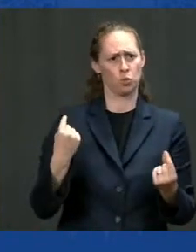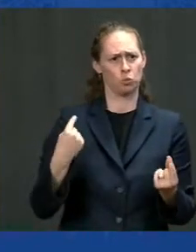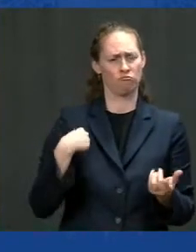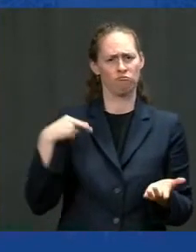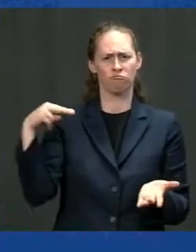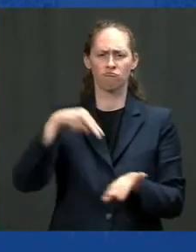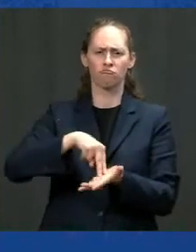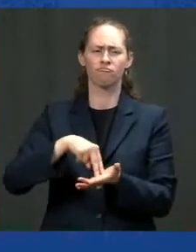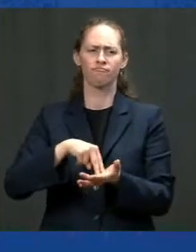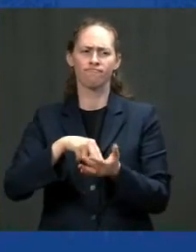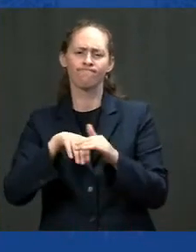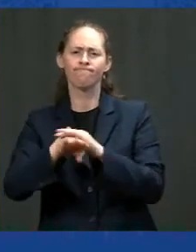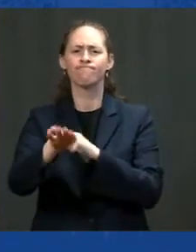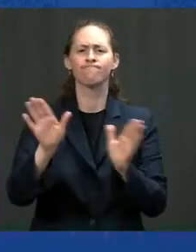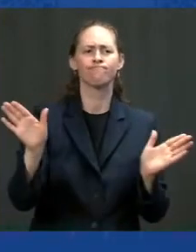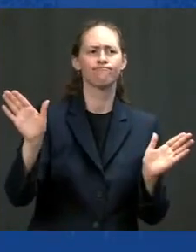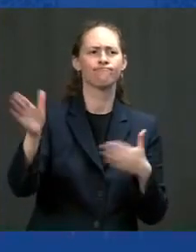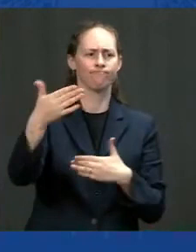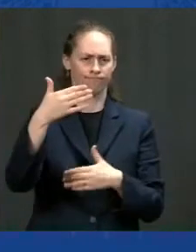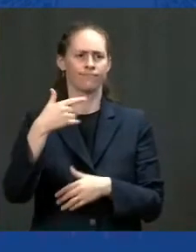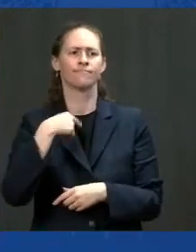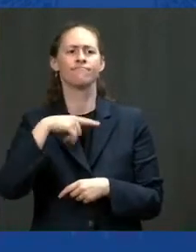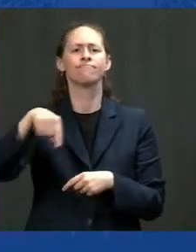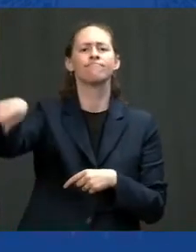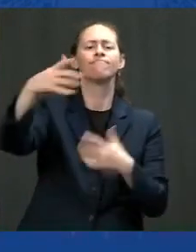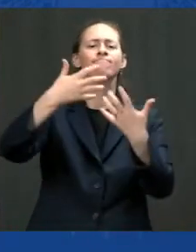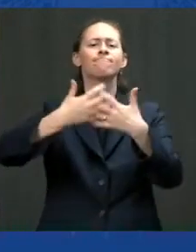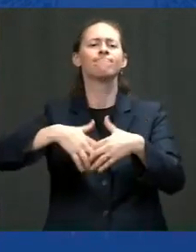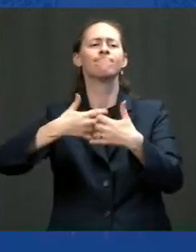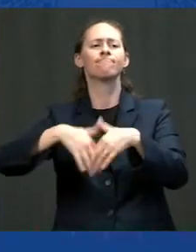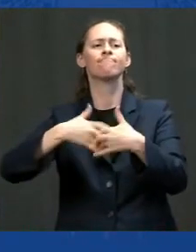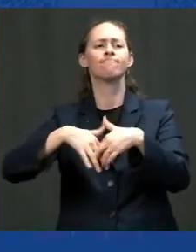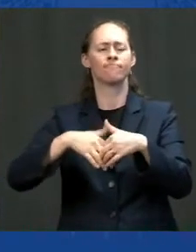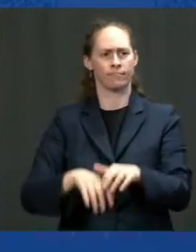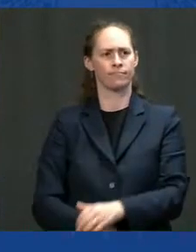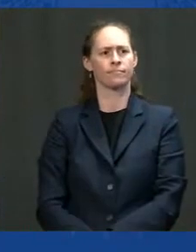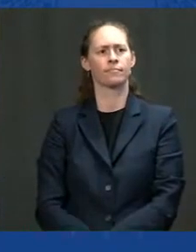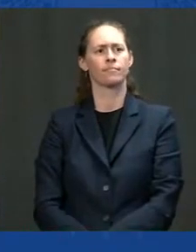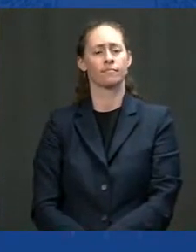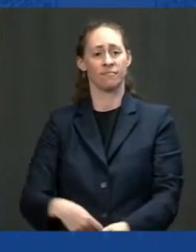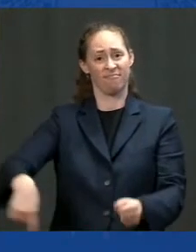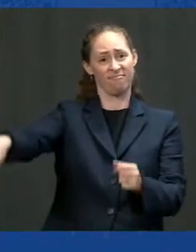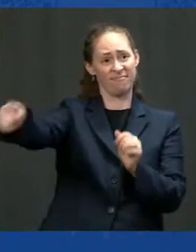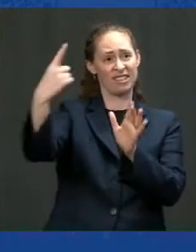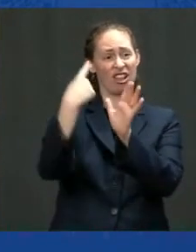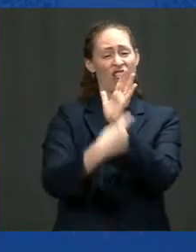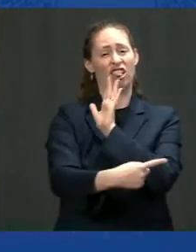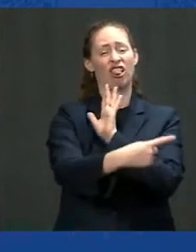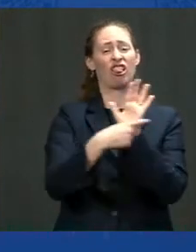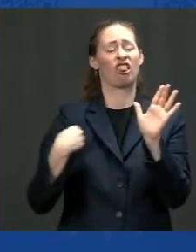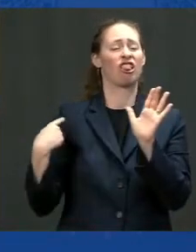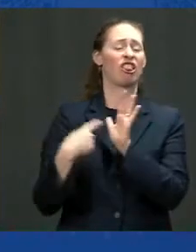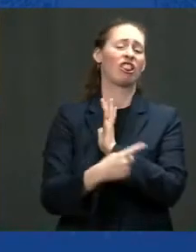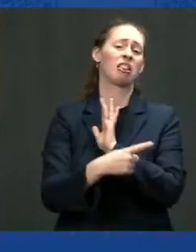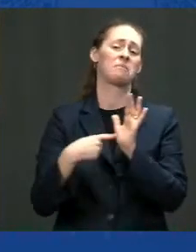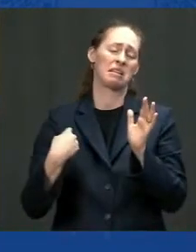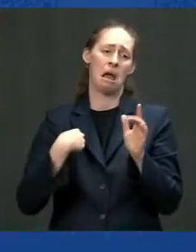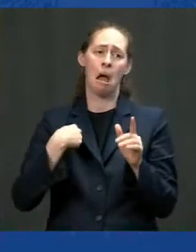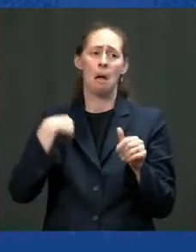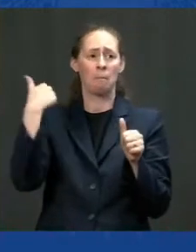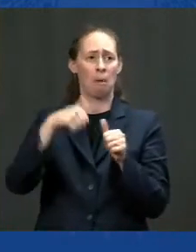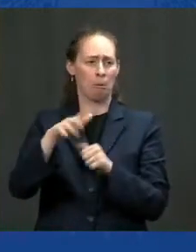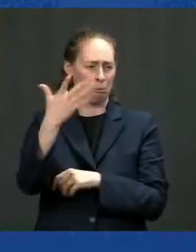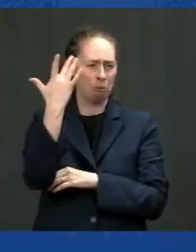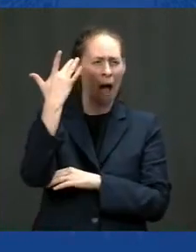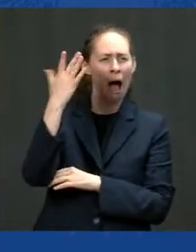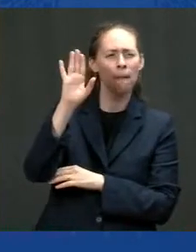American automobile industry. My name was often taken in vain on television shows a lot, because why is Biden so committed to